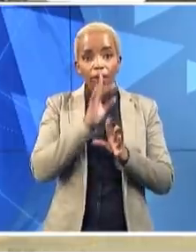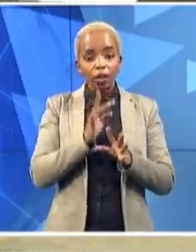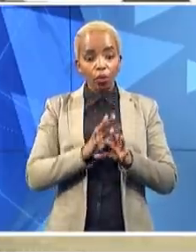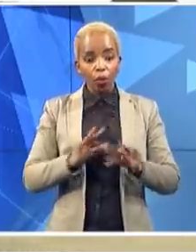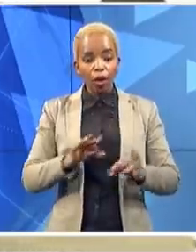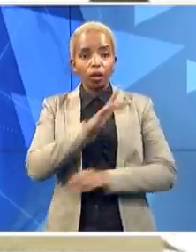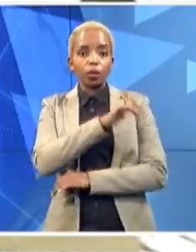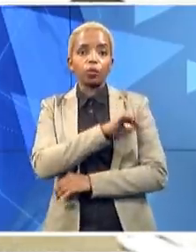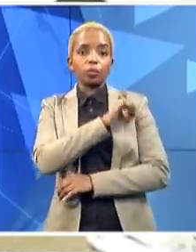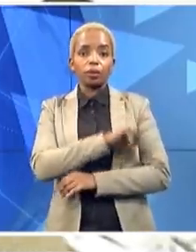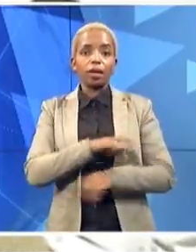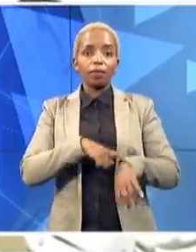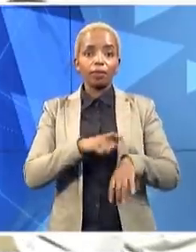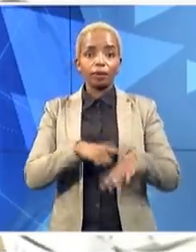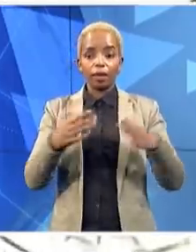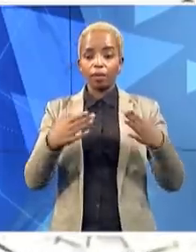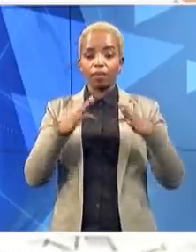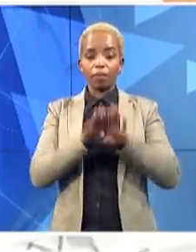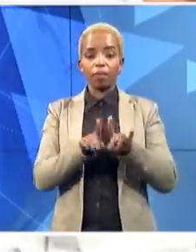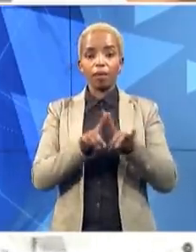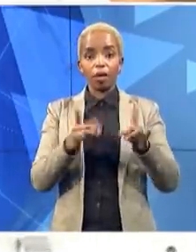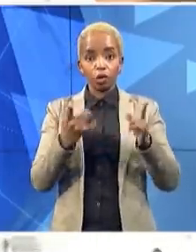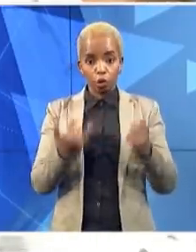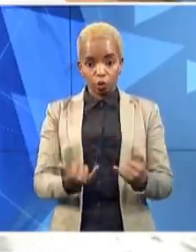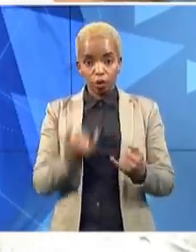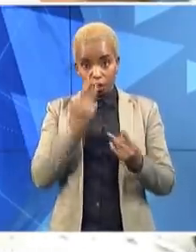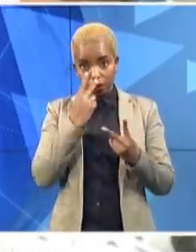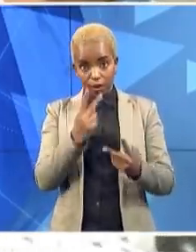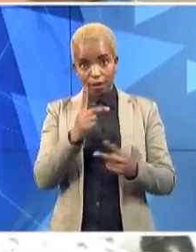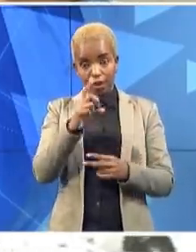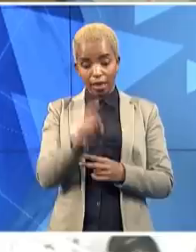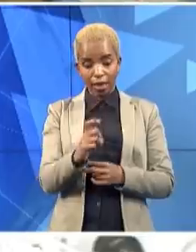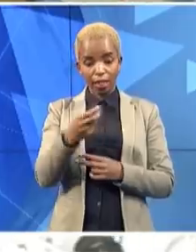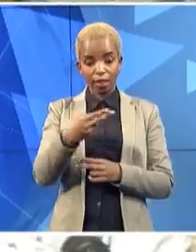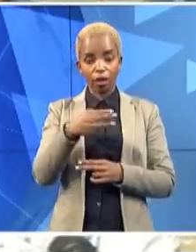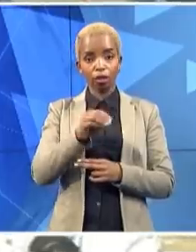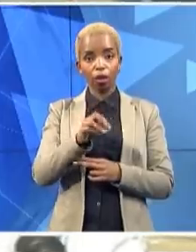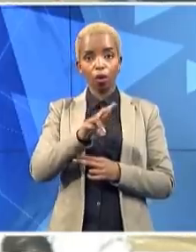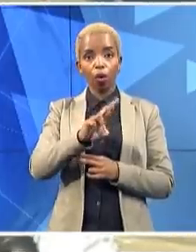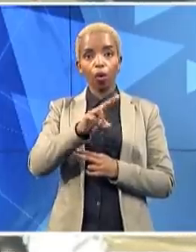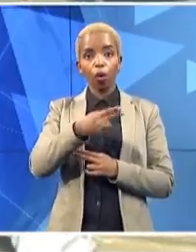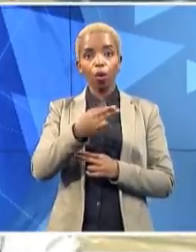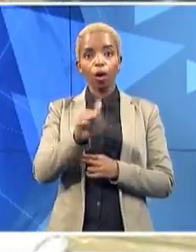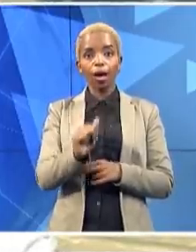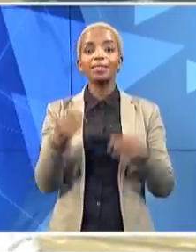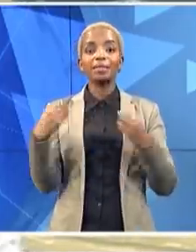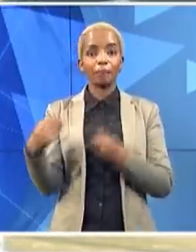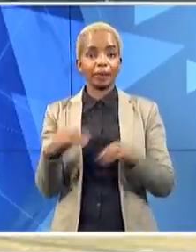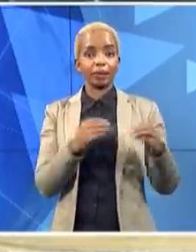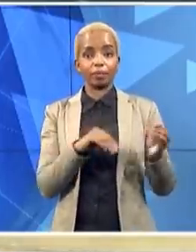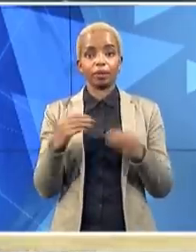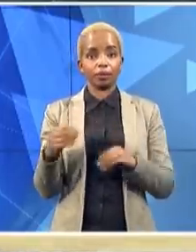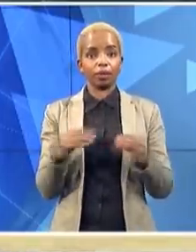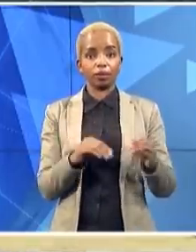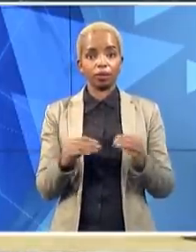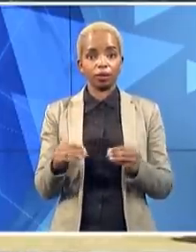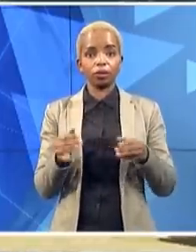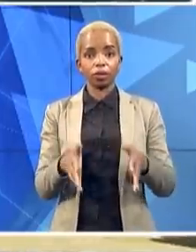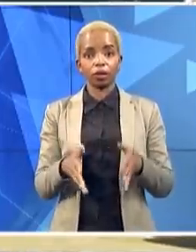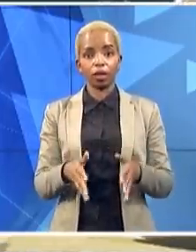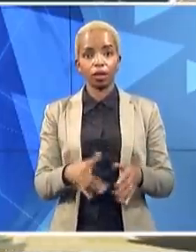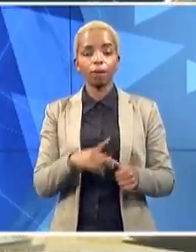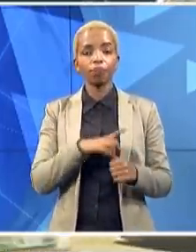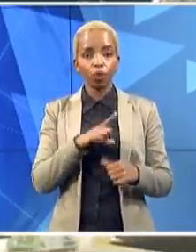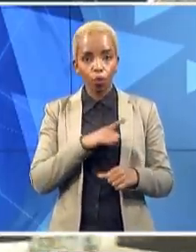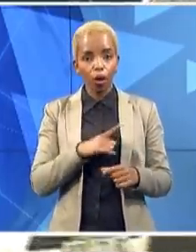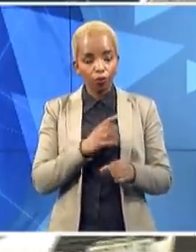today, it's much busier than one would hope. Of course, there is this big screening campaign starting. So I think there's media and there's some other people